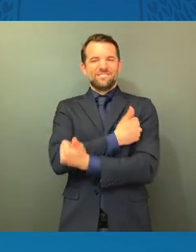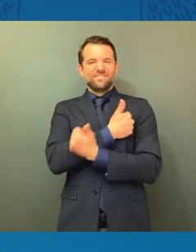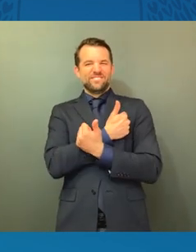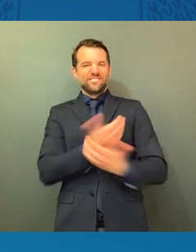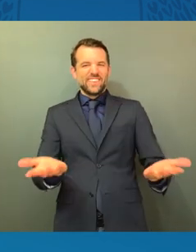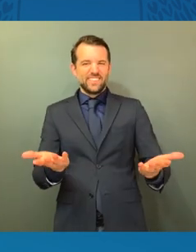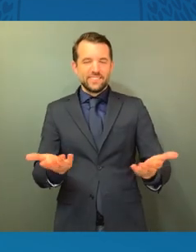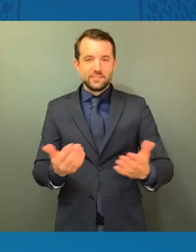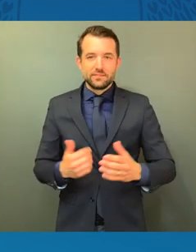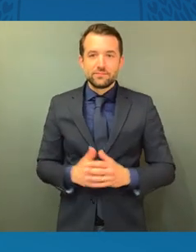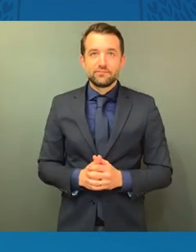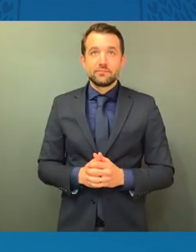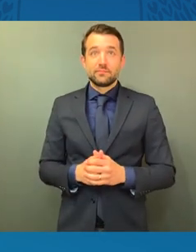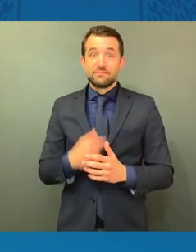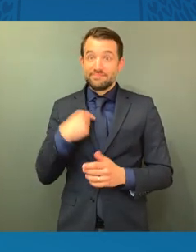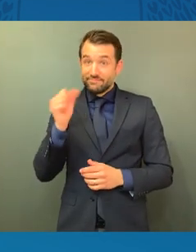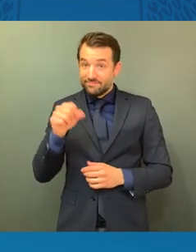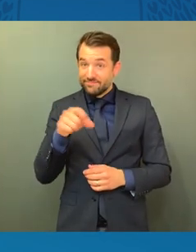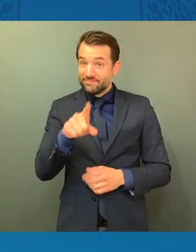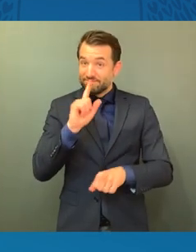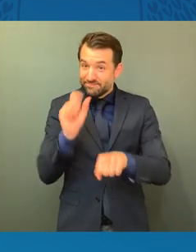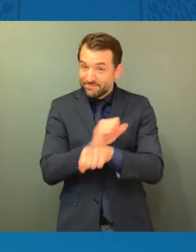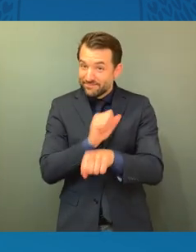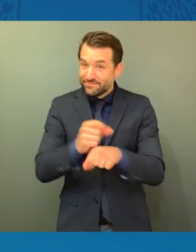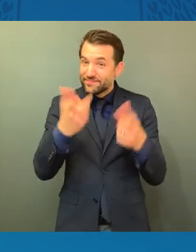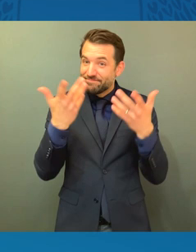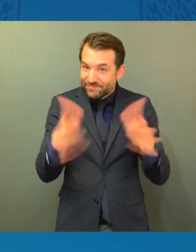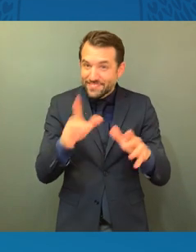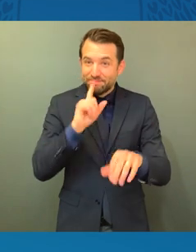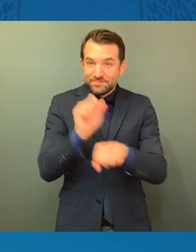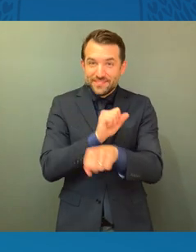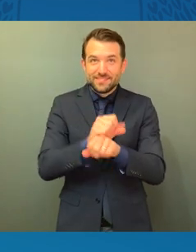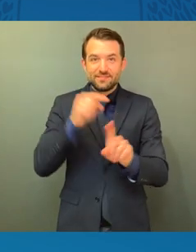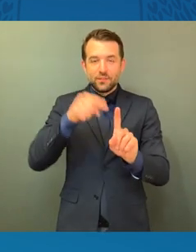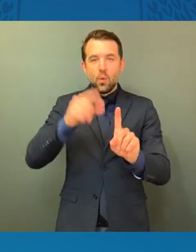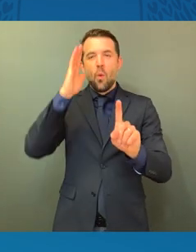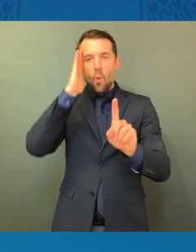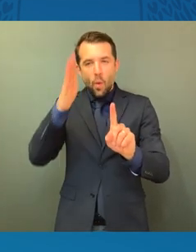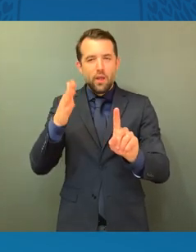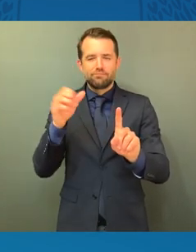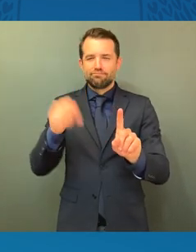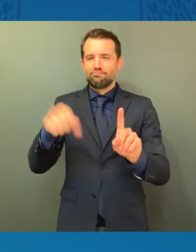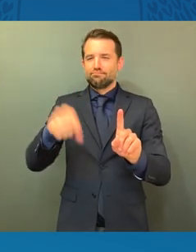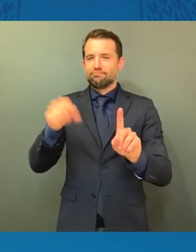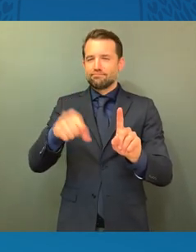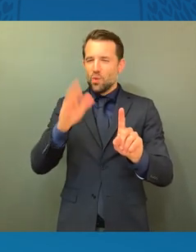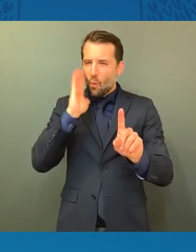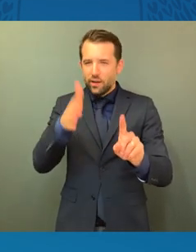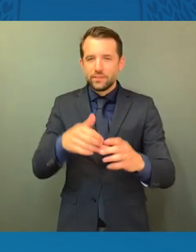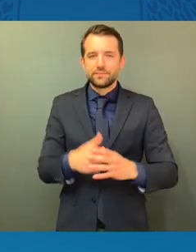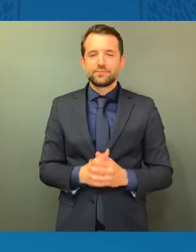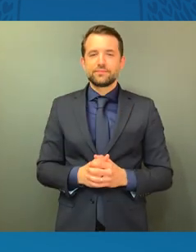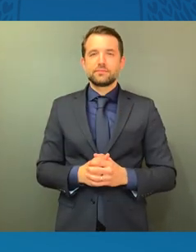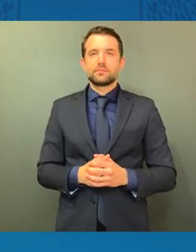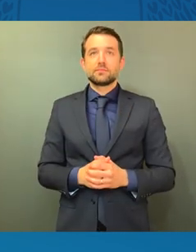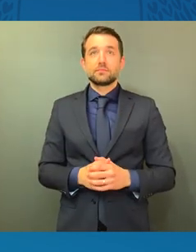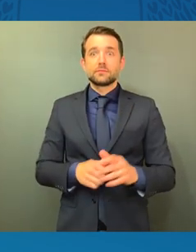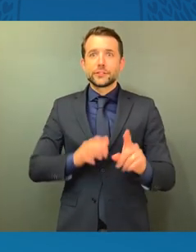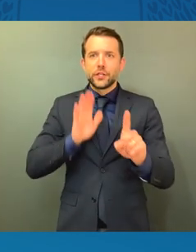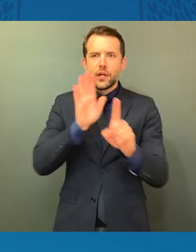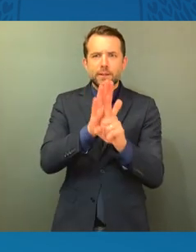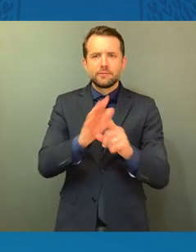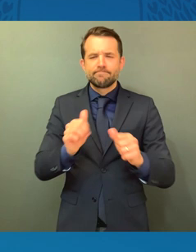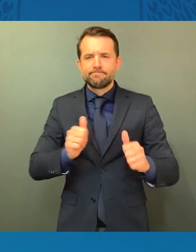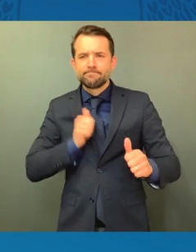Yes, she did. And she will be. And she will be. And that ambition, that aspiration